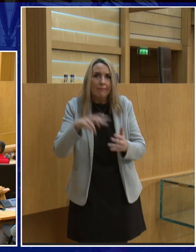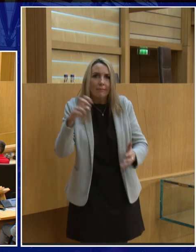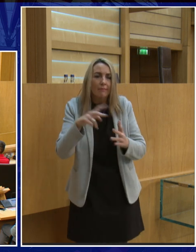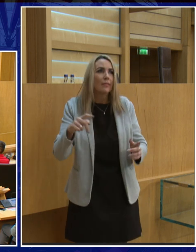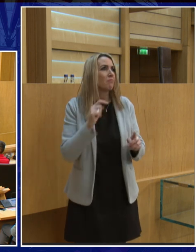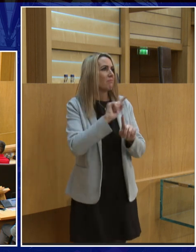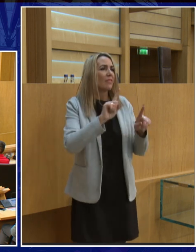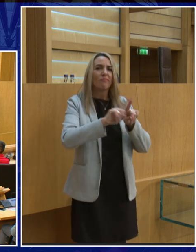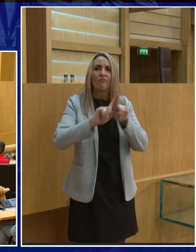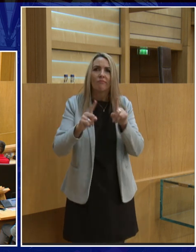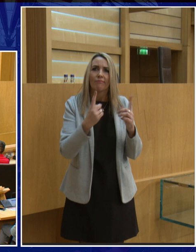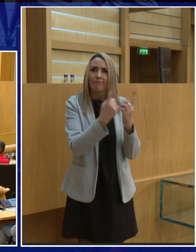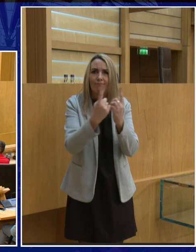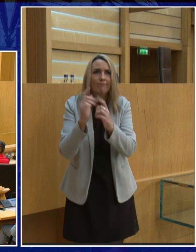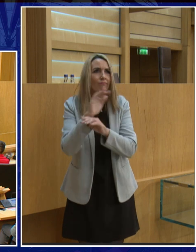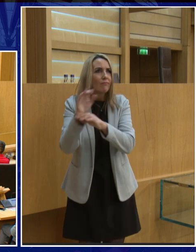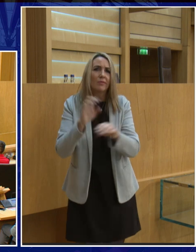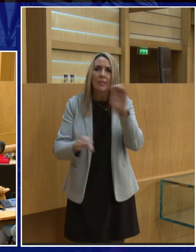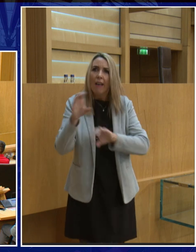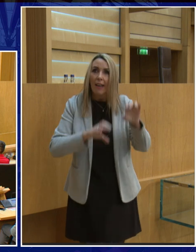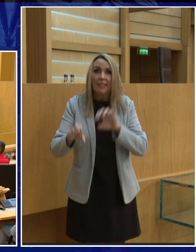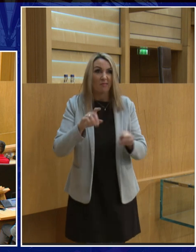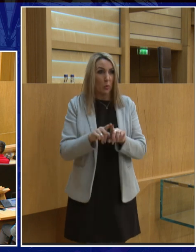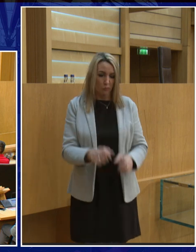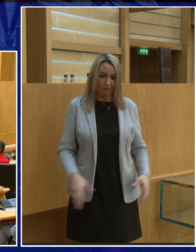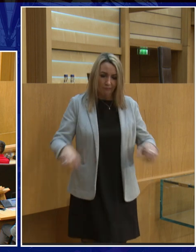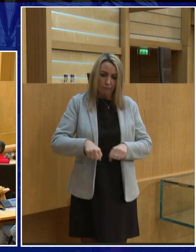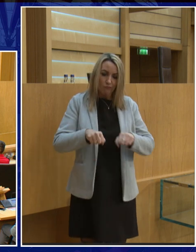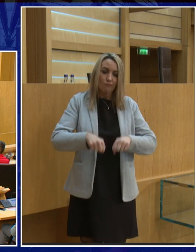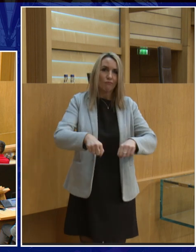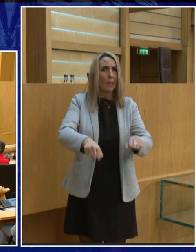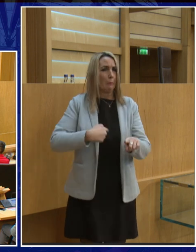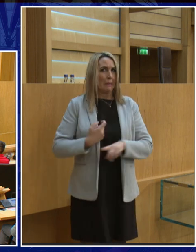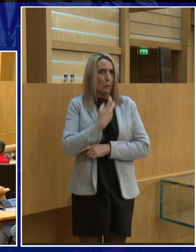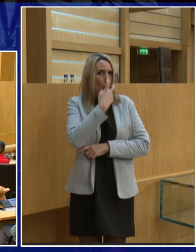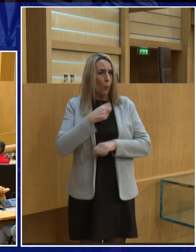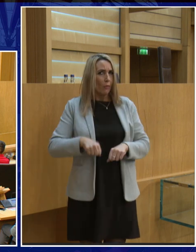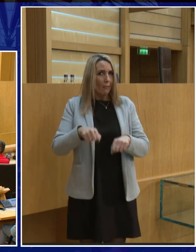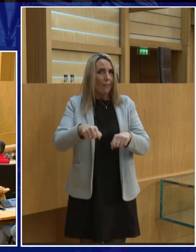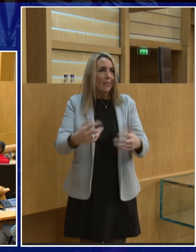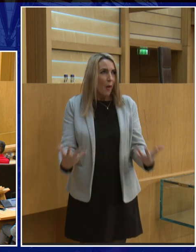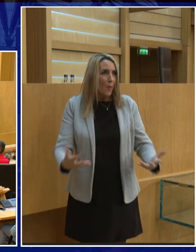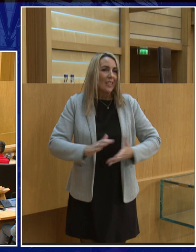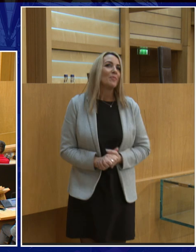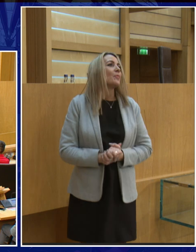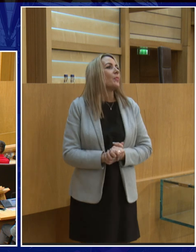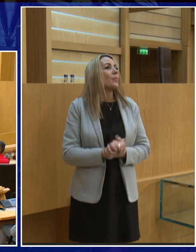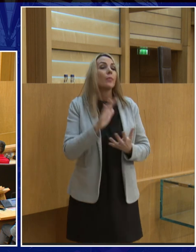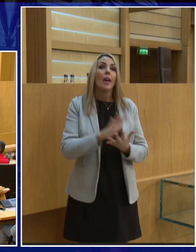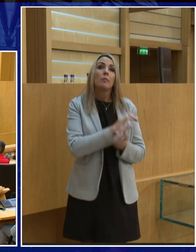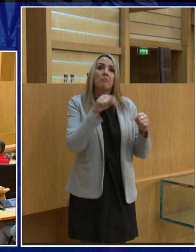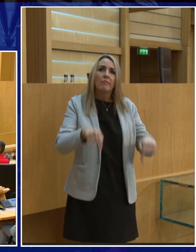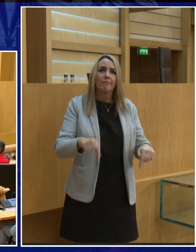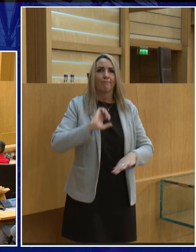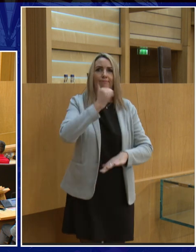Roadshow, or maybe just bouncing around on the Space Hoppers. I'm a bit old for that now. I'm delighted that as part of this